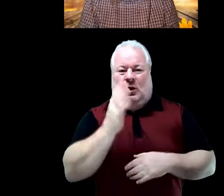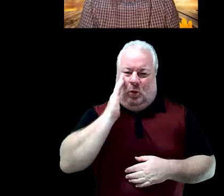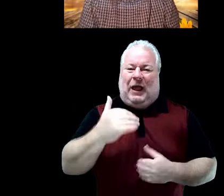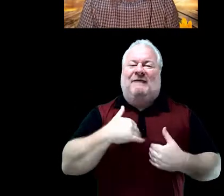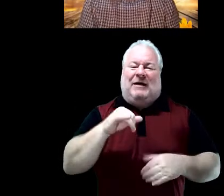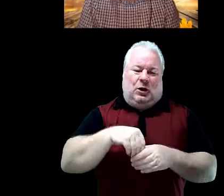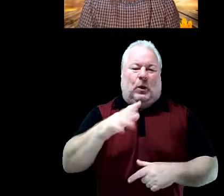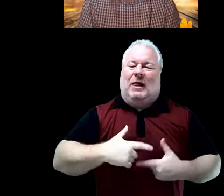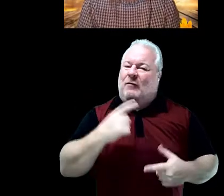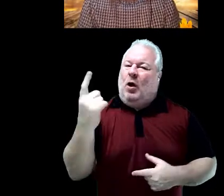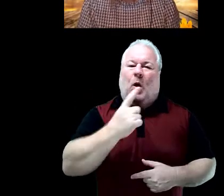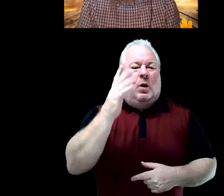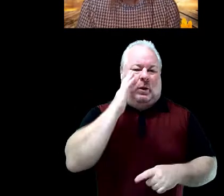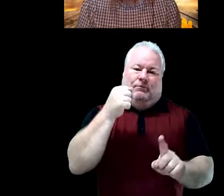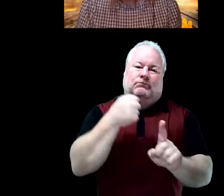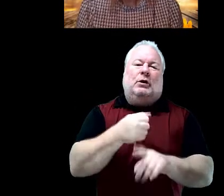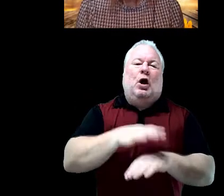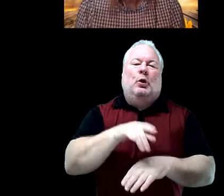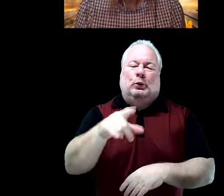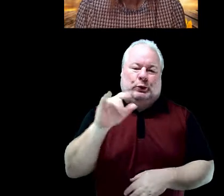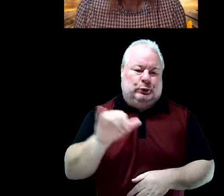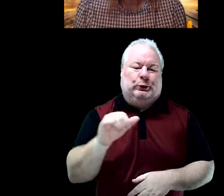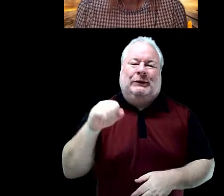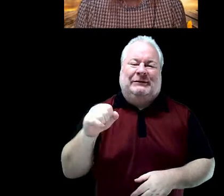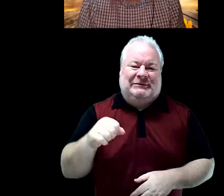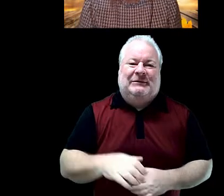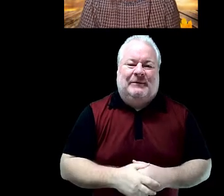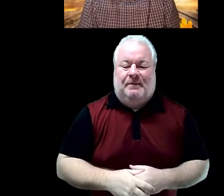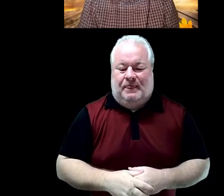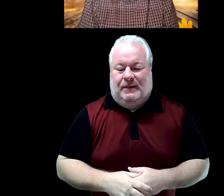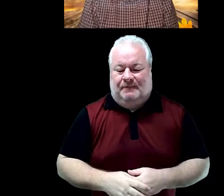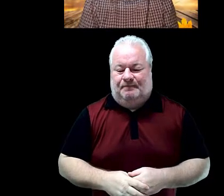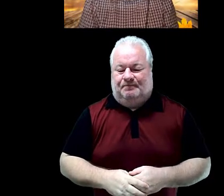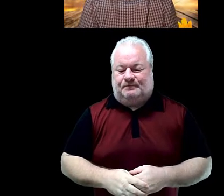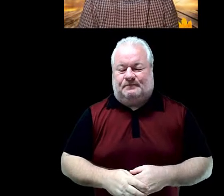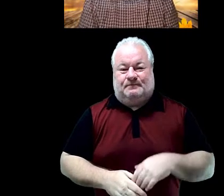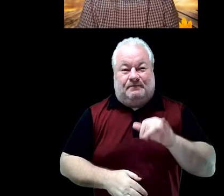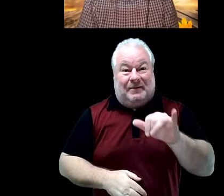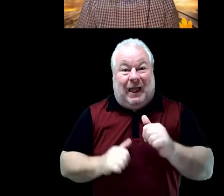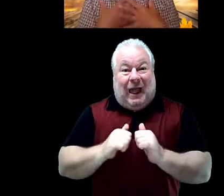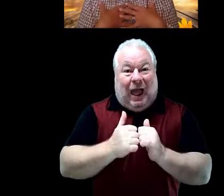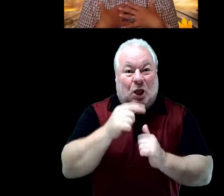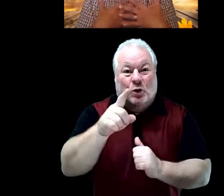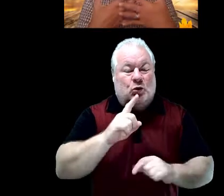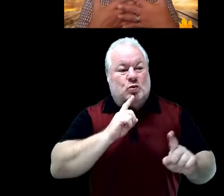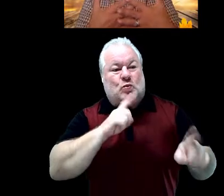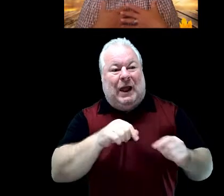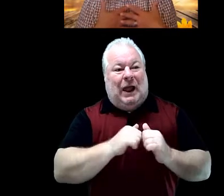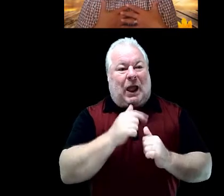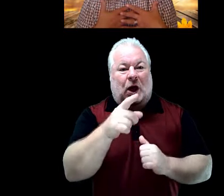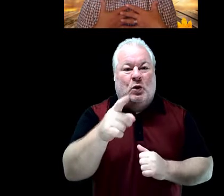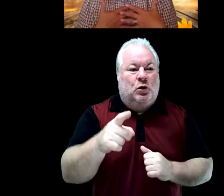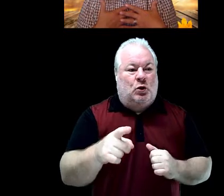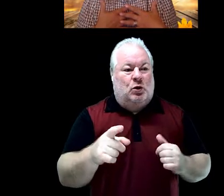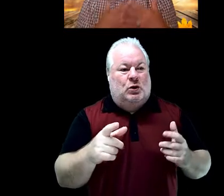will experience peer pressure in our lives. It's what we do and how we